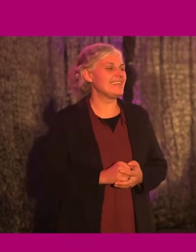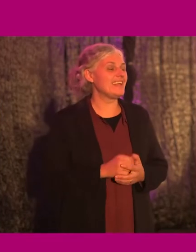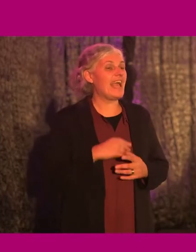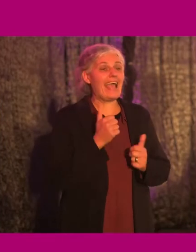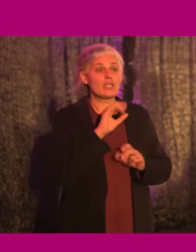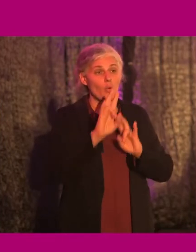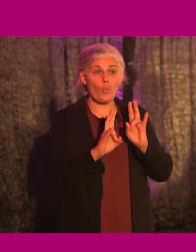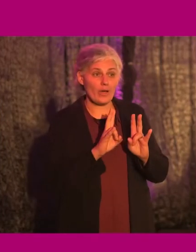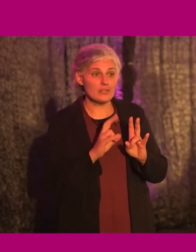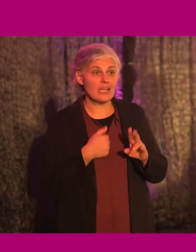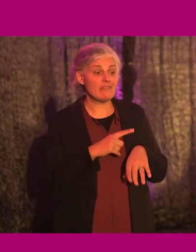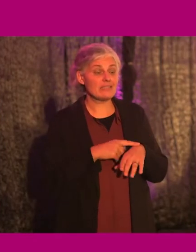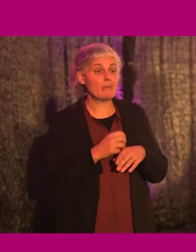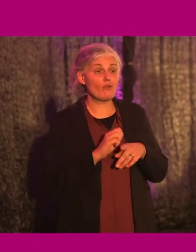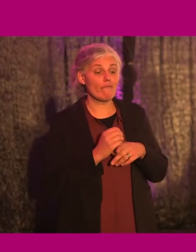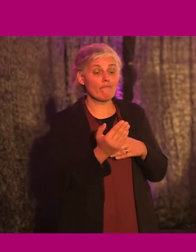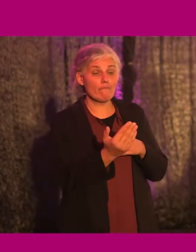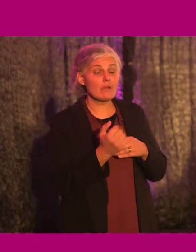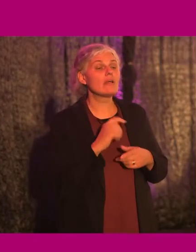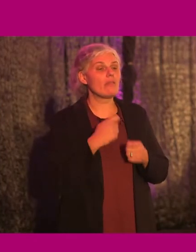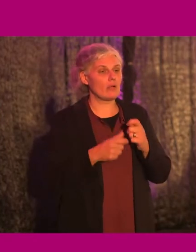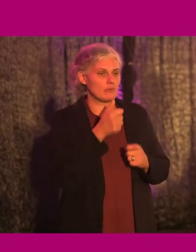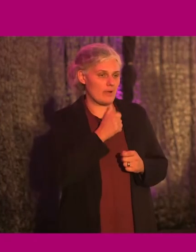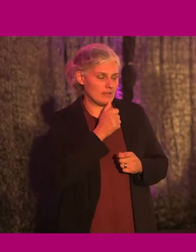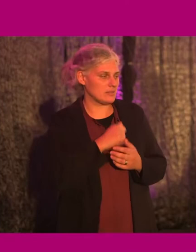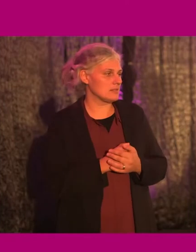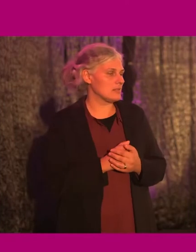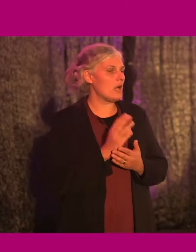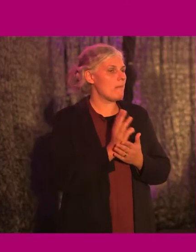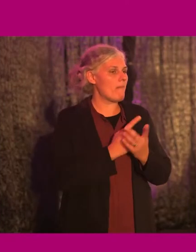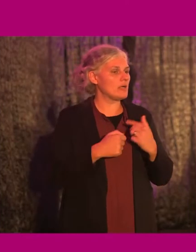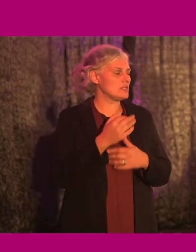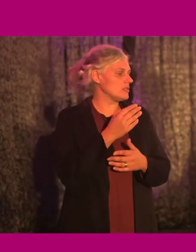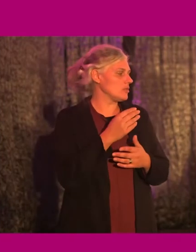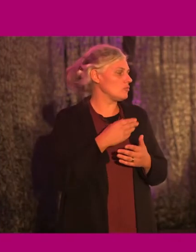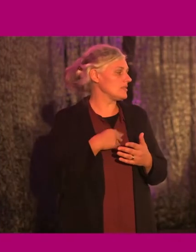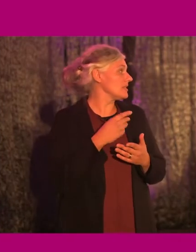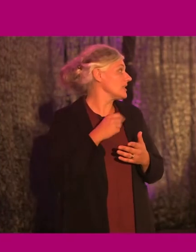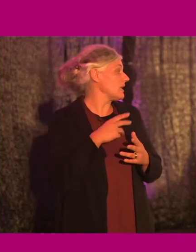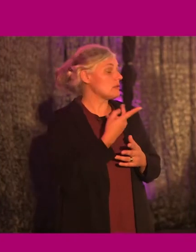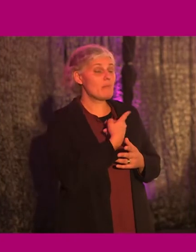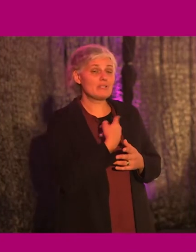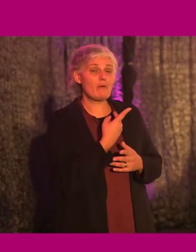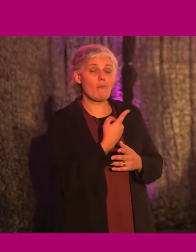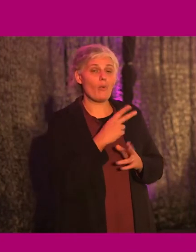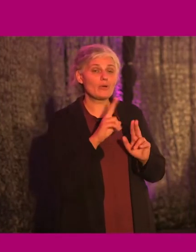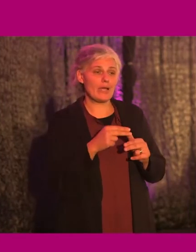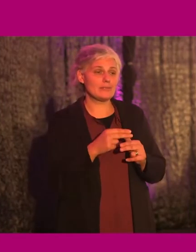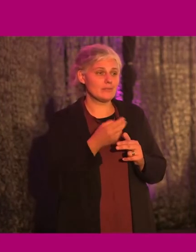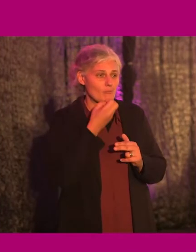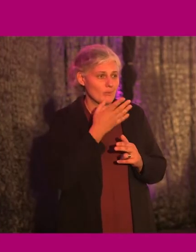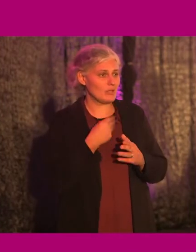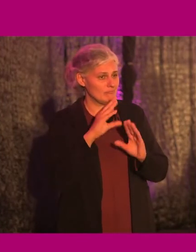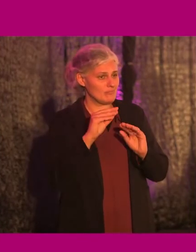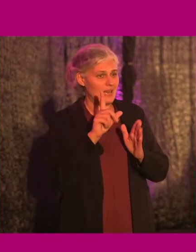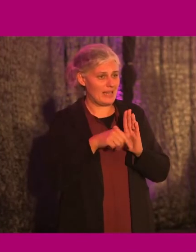questions that we don't get time to answer today or as part of this panel, then feel free to stop Katie and I, as see us wandering around and we'll happily